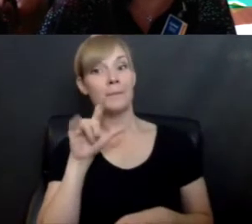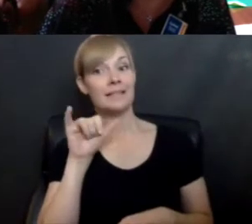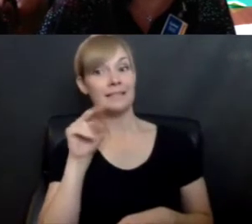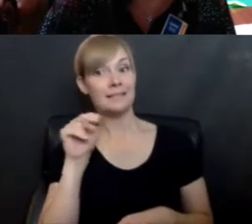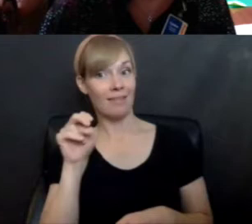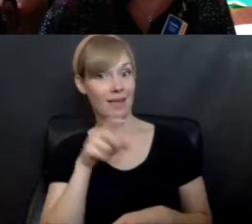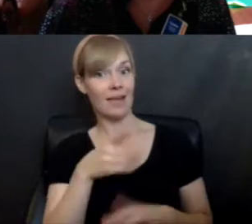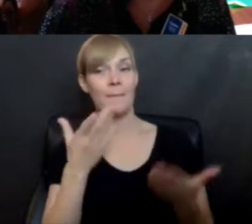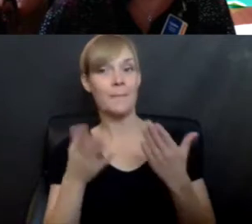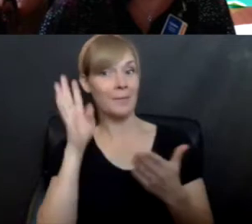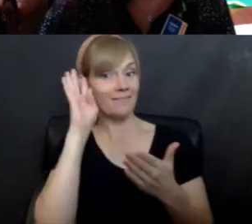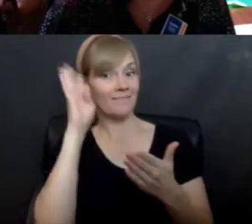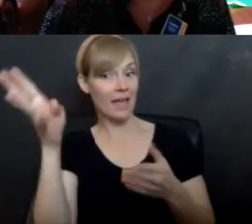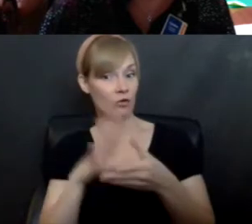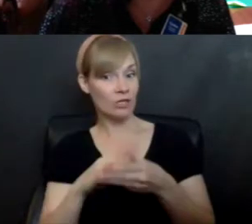a book or not.